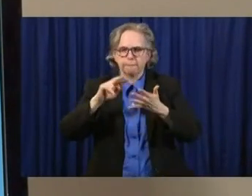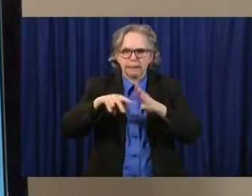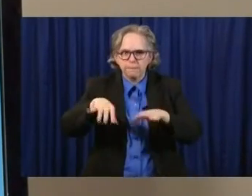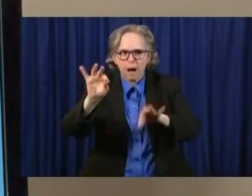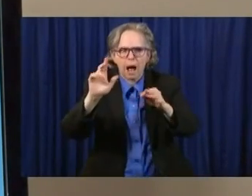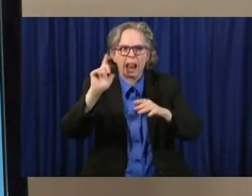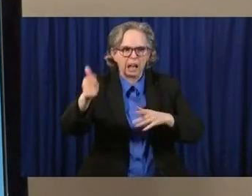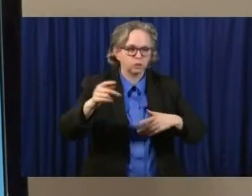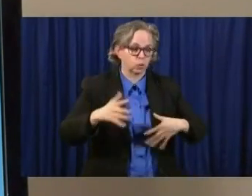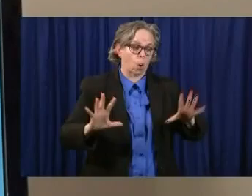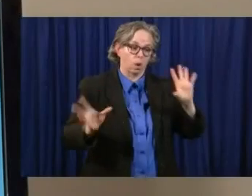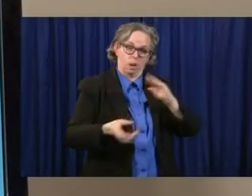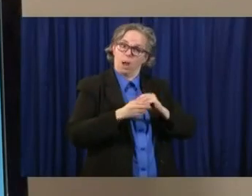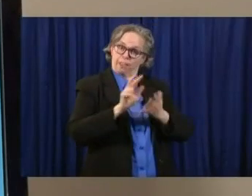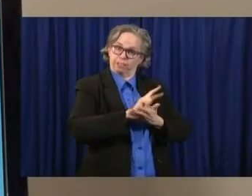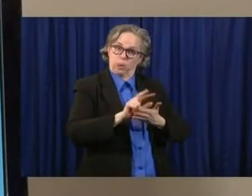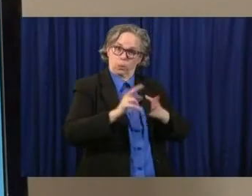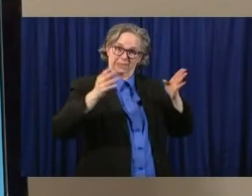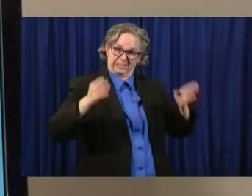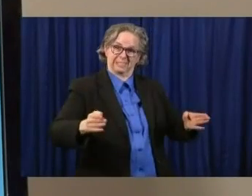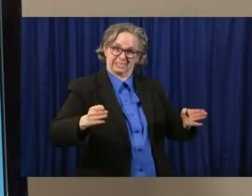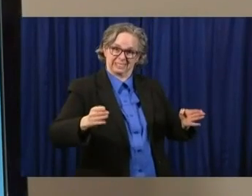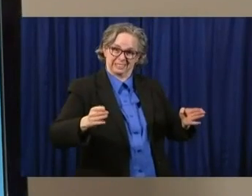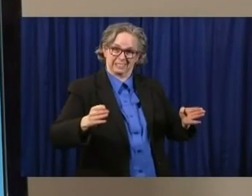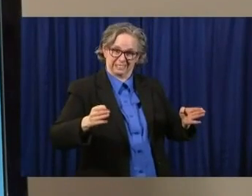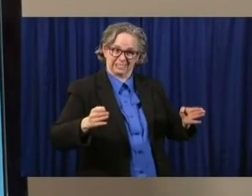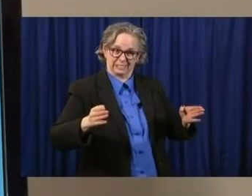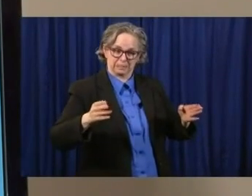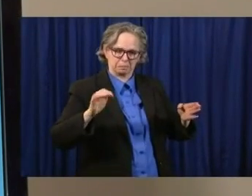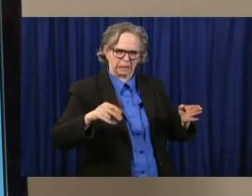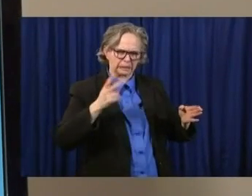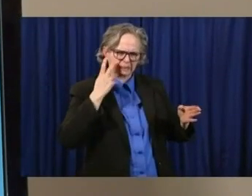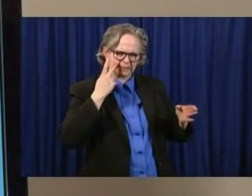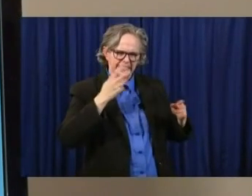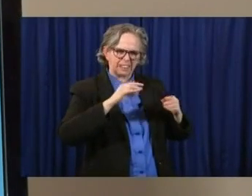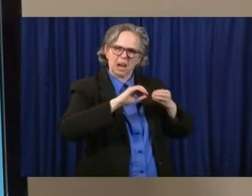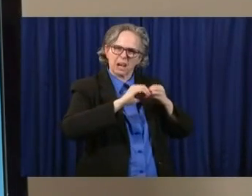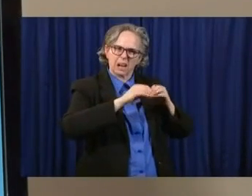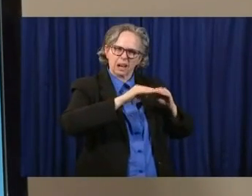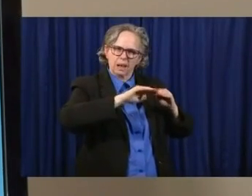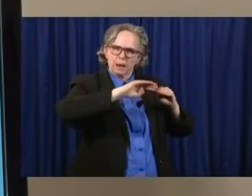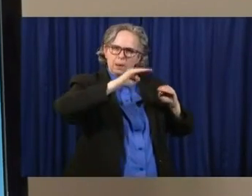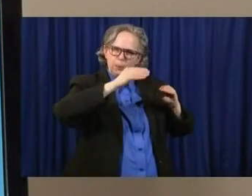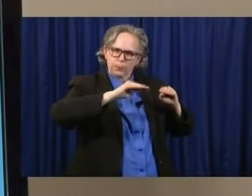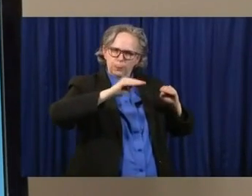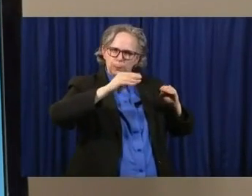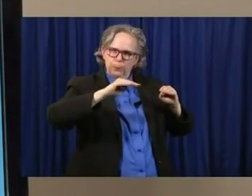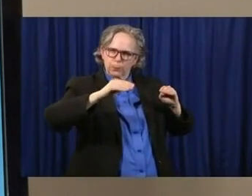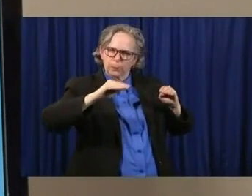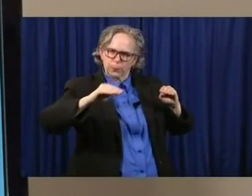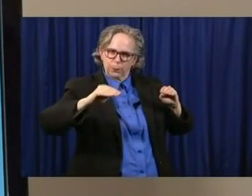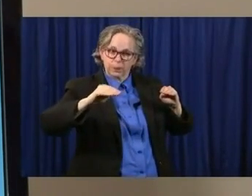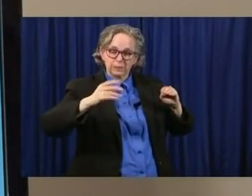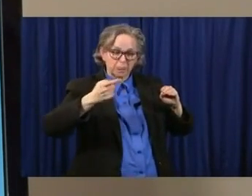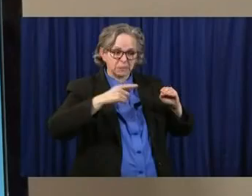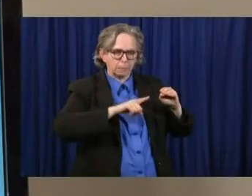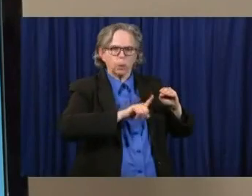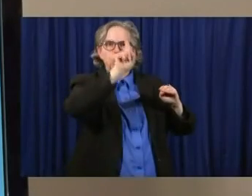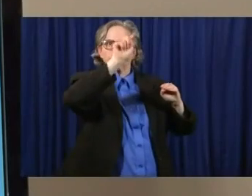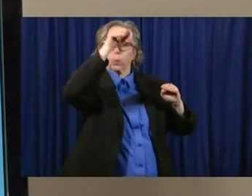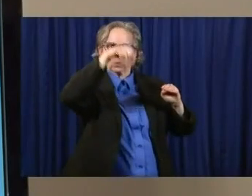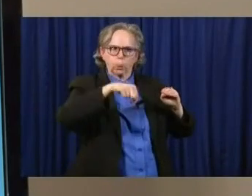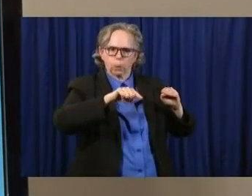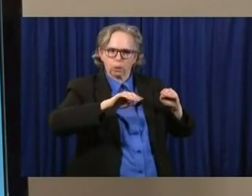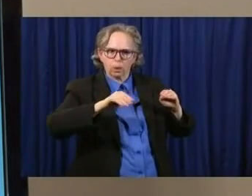day might have a glitch for a number of reasons, sometimes even by someone being absent and then reporting all their data over two